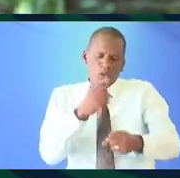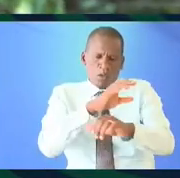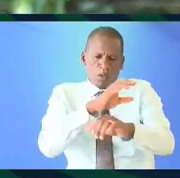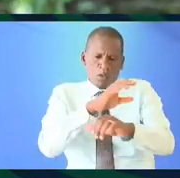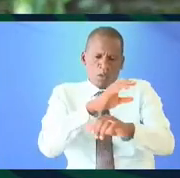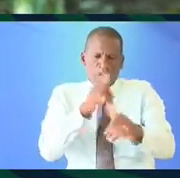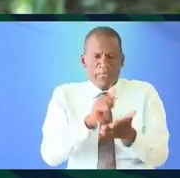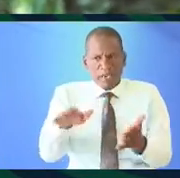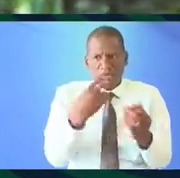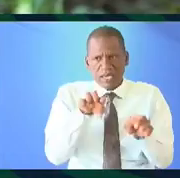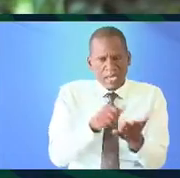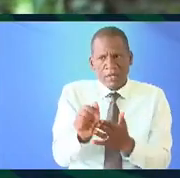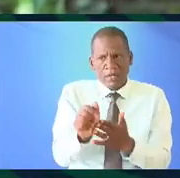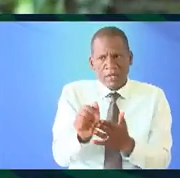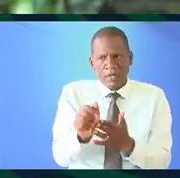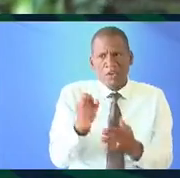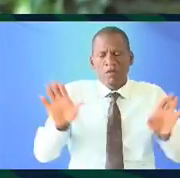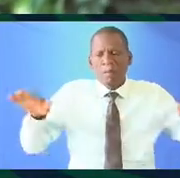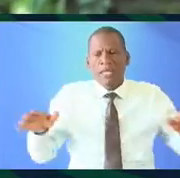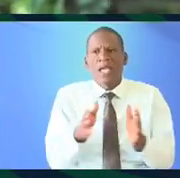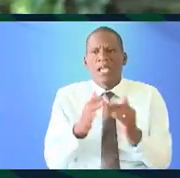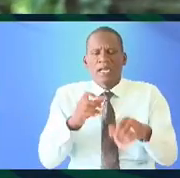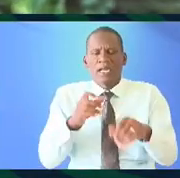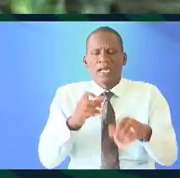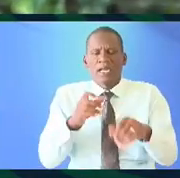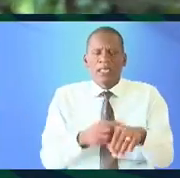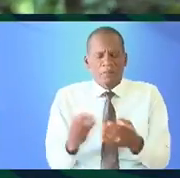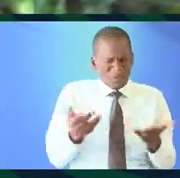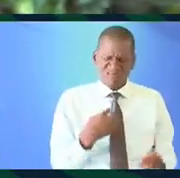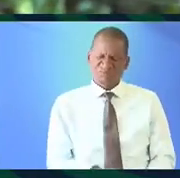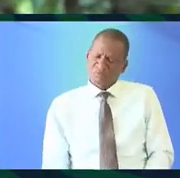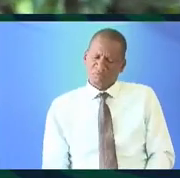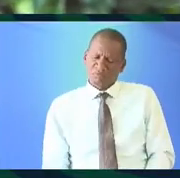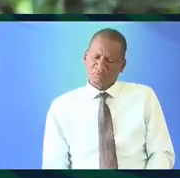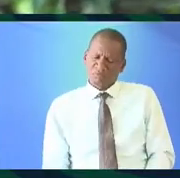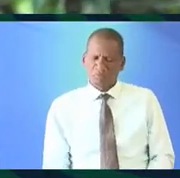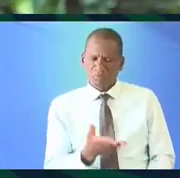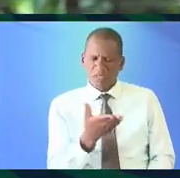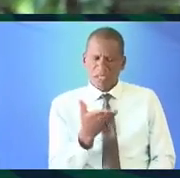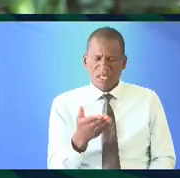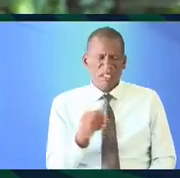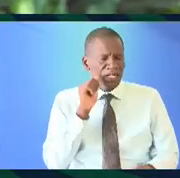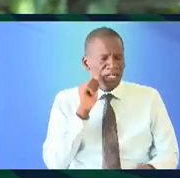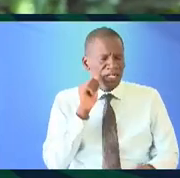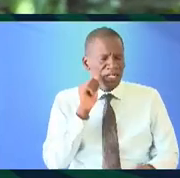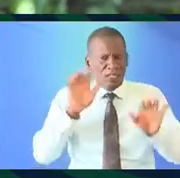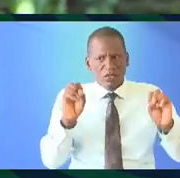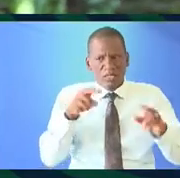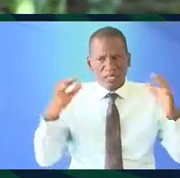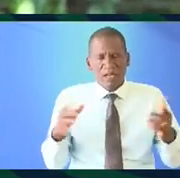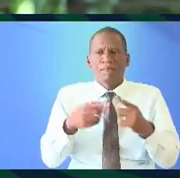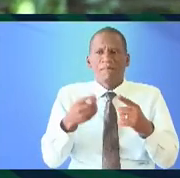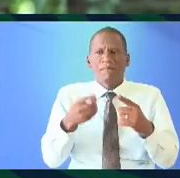area so you you see like a print of a of a bird when it comes here you're like okay this this nice bad okay